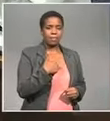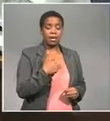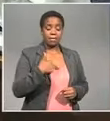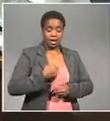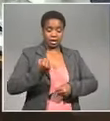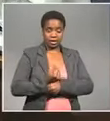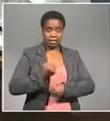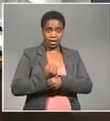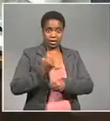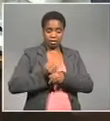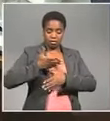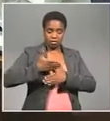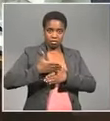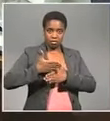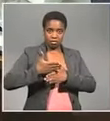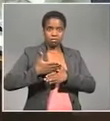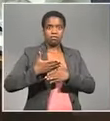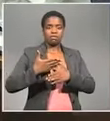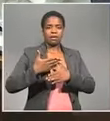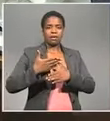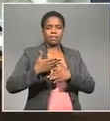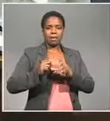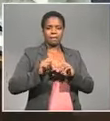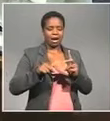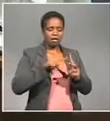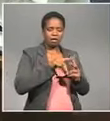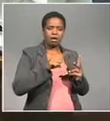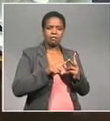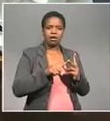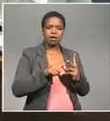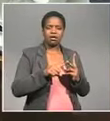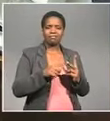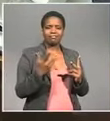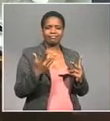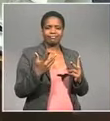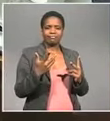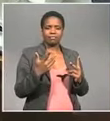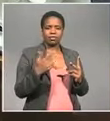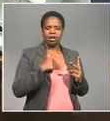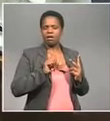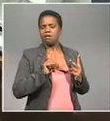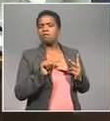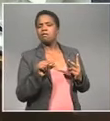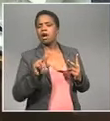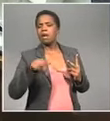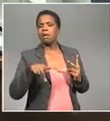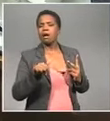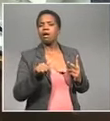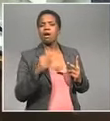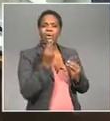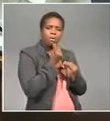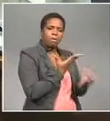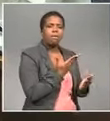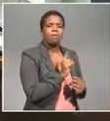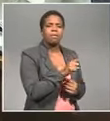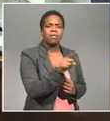in the organisation who at the end of the day are either spying on the organisation To give information to